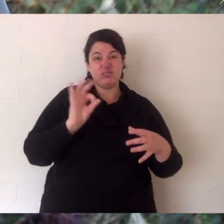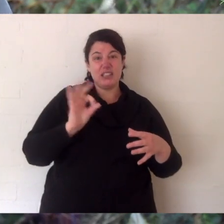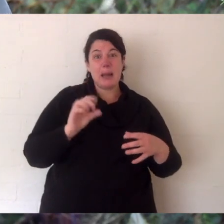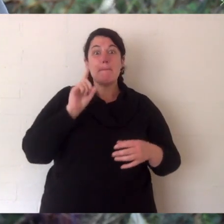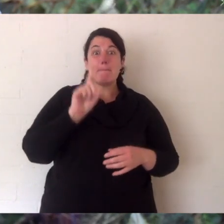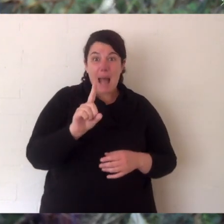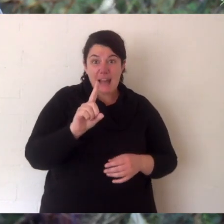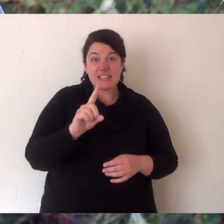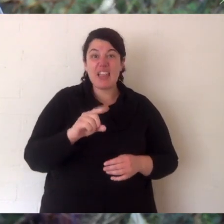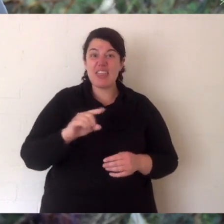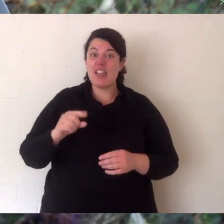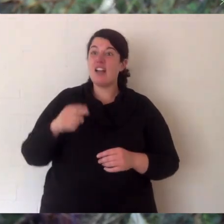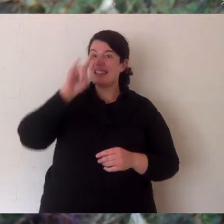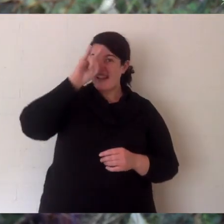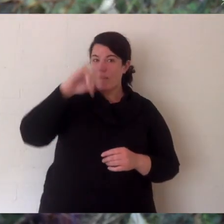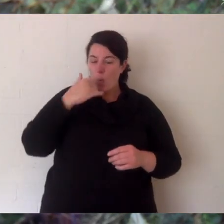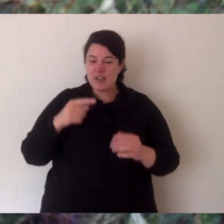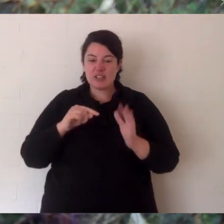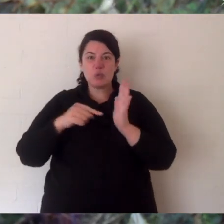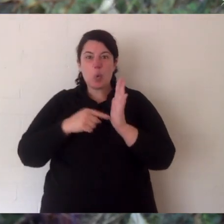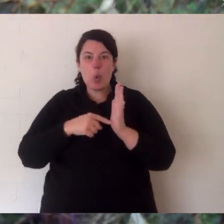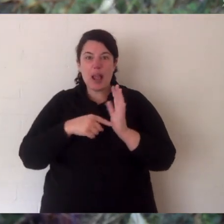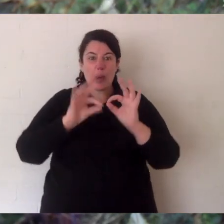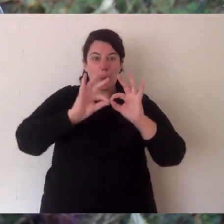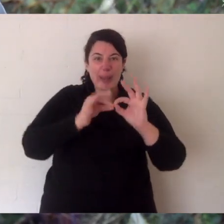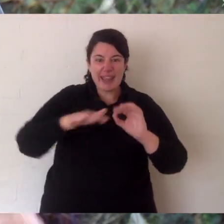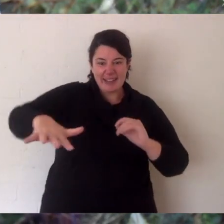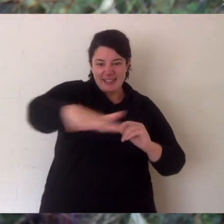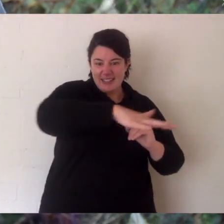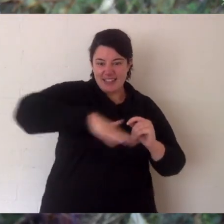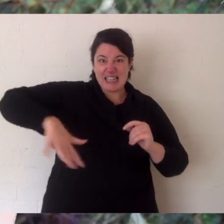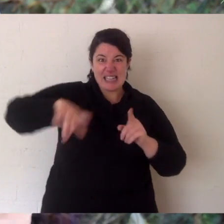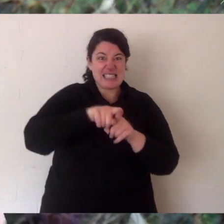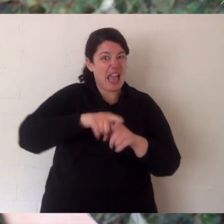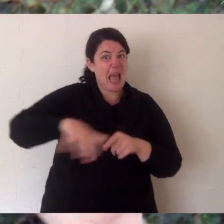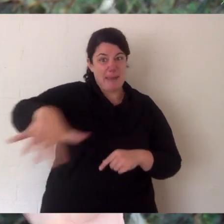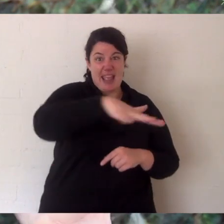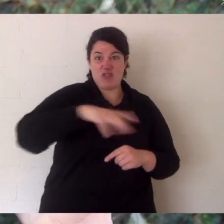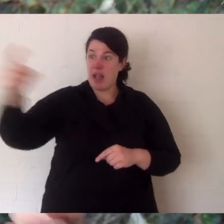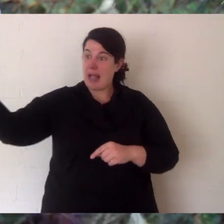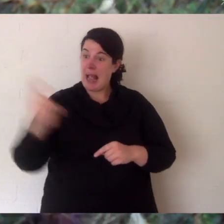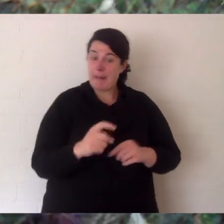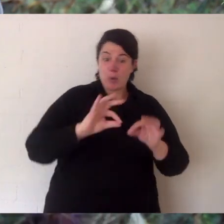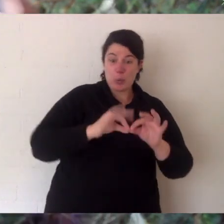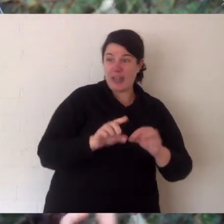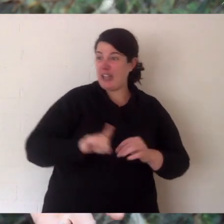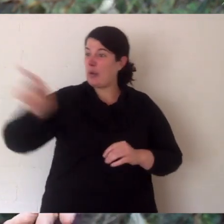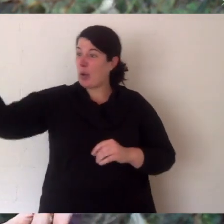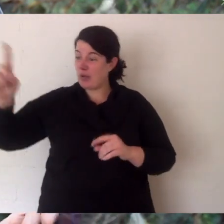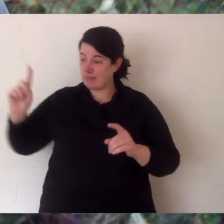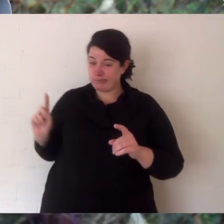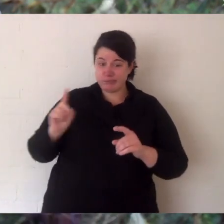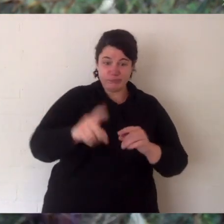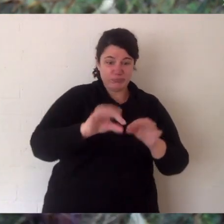come together to communicate and what they do it's a bit gross they all go to the toilet in one spot it's called a latrine